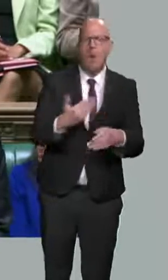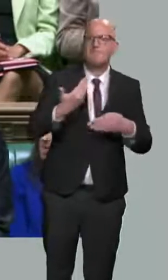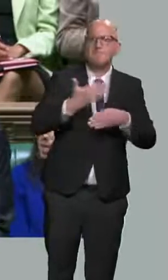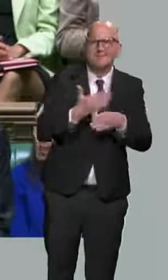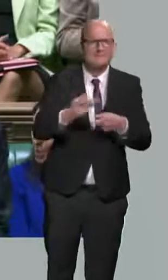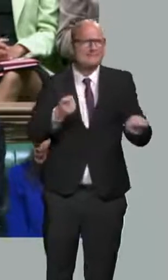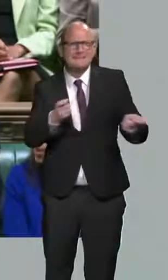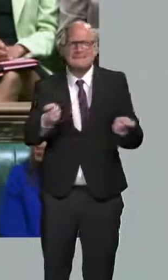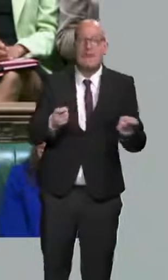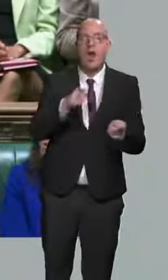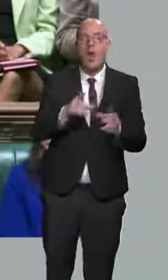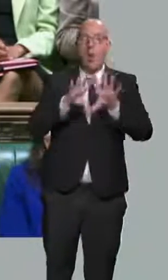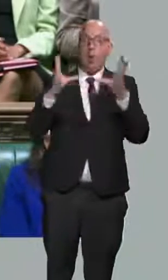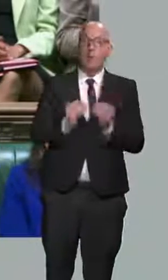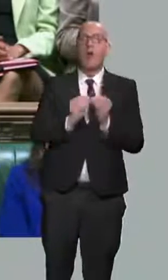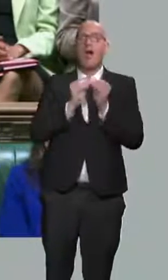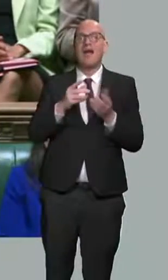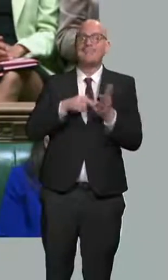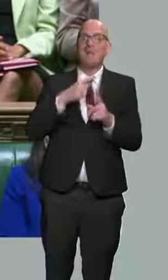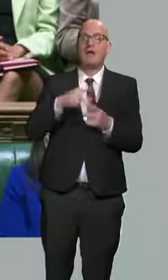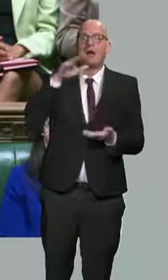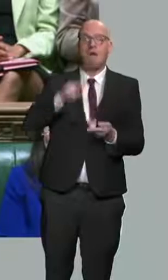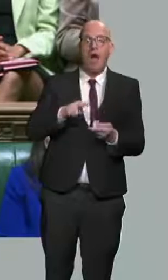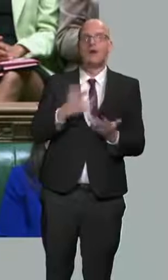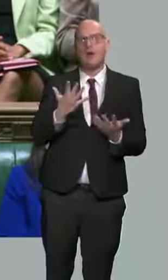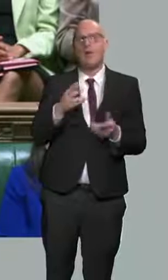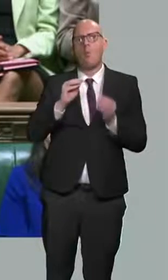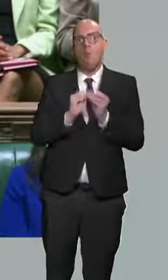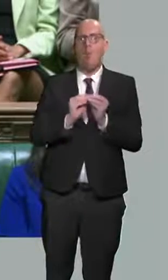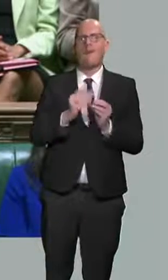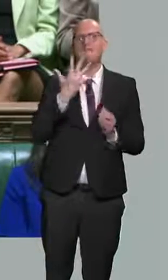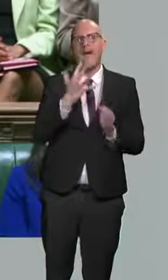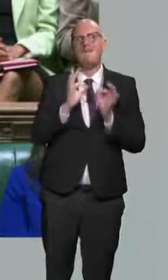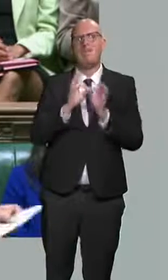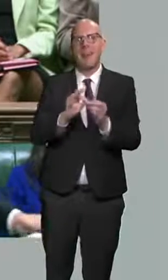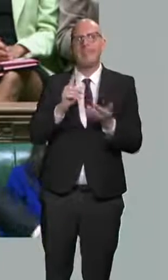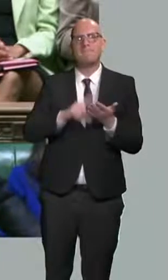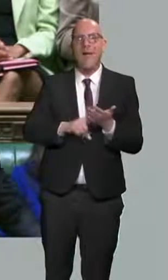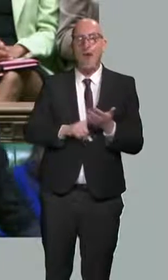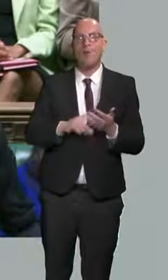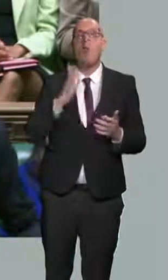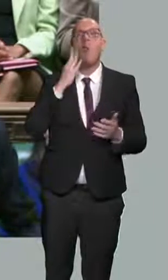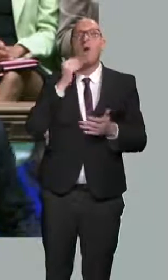£5 billion. And it will take effect from 6pm tonight.